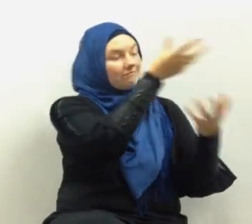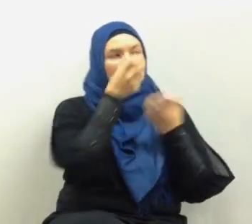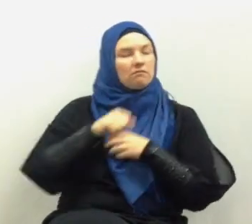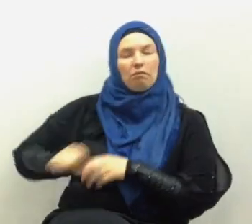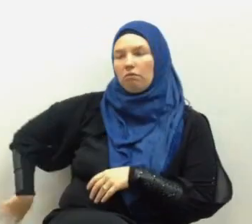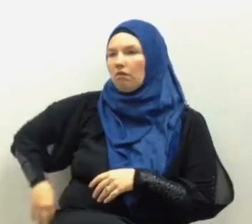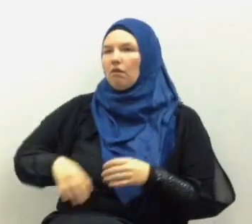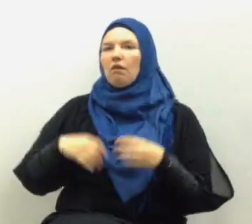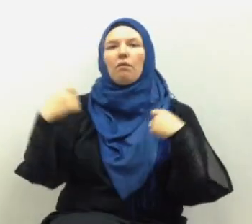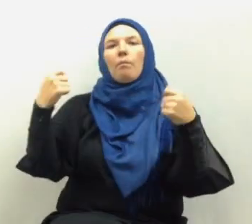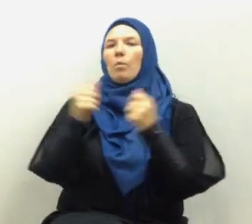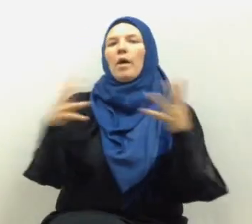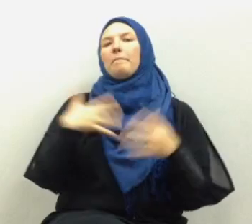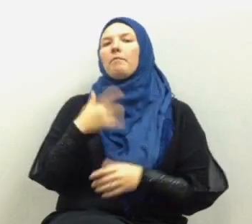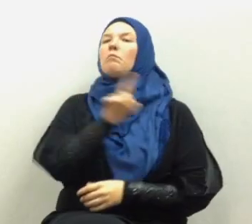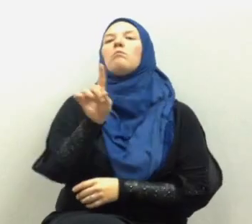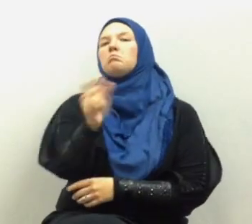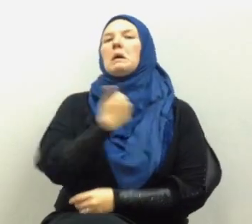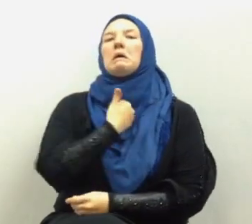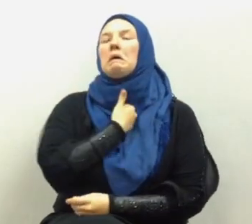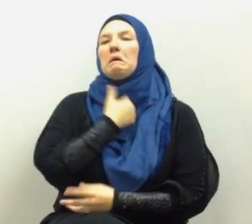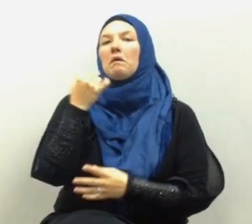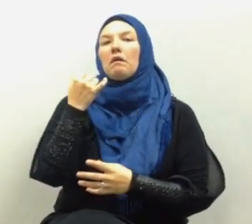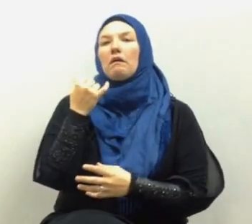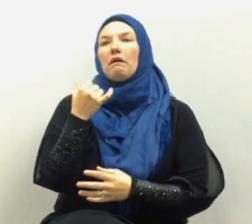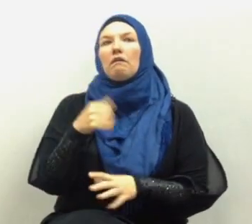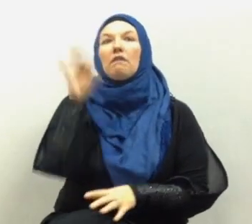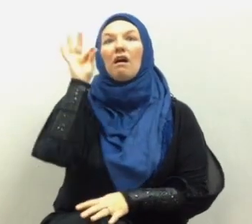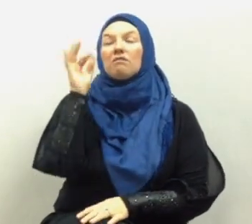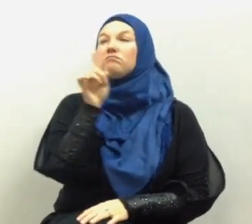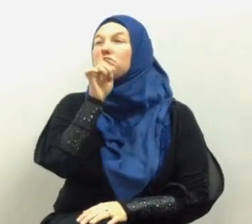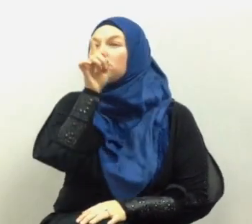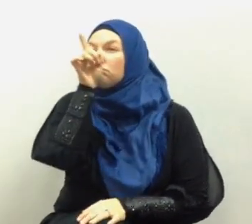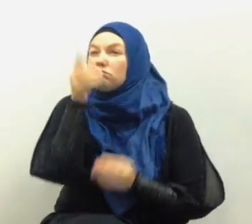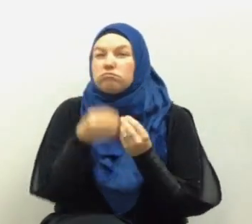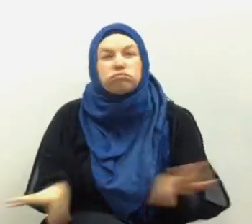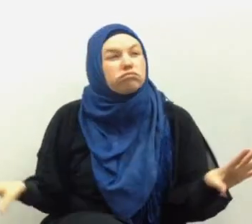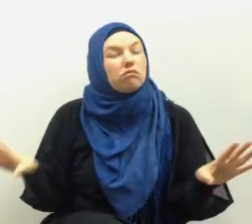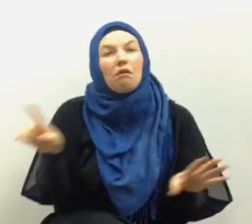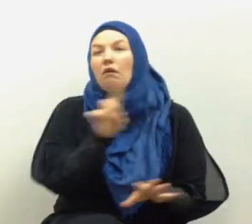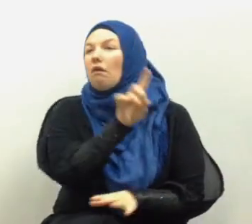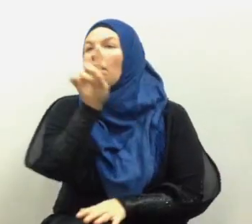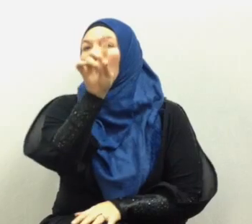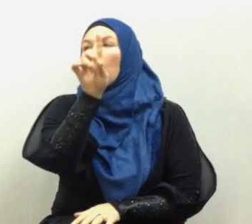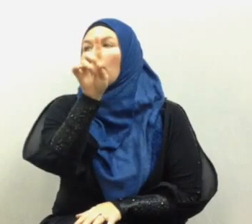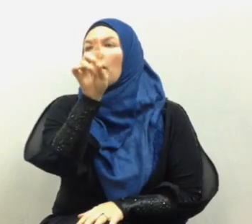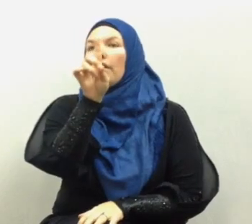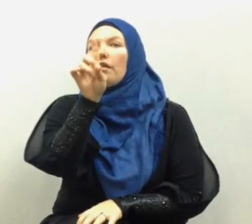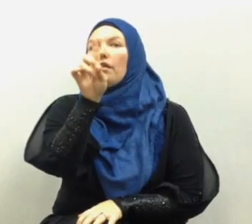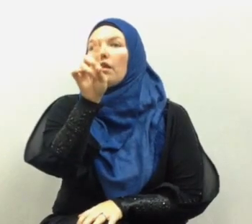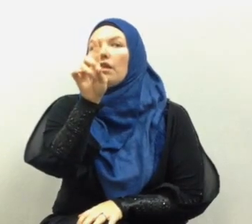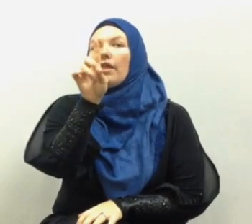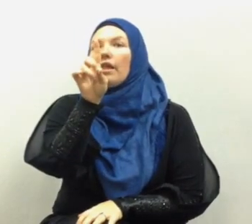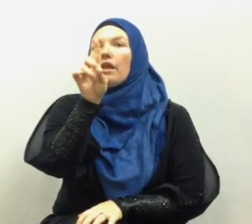the garbage and he keeps driving and when he discovers that he is lost he looks for